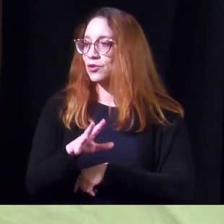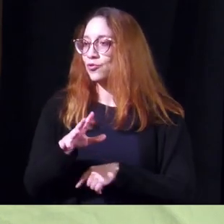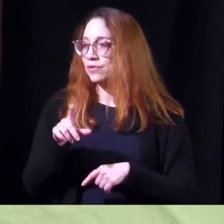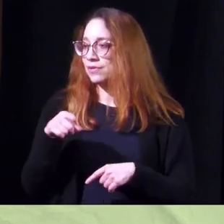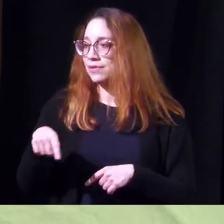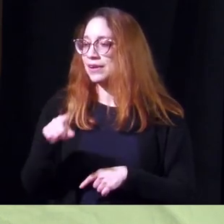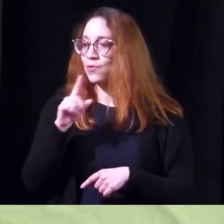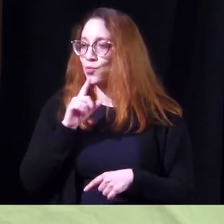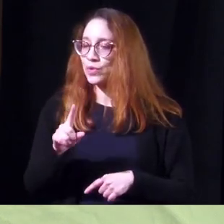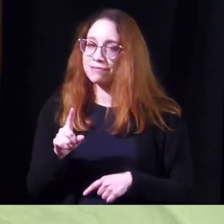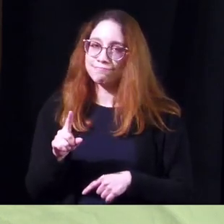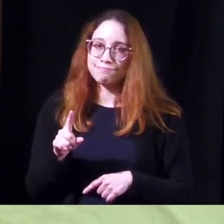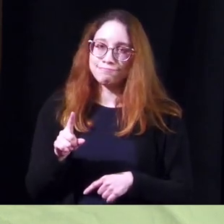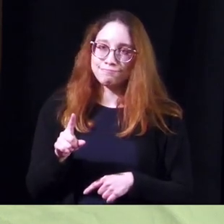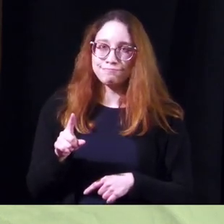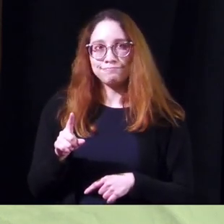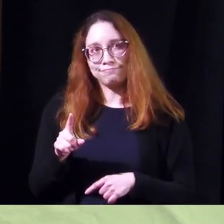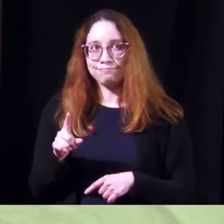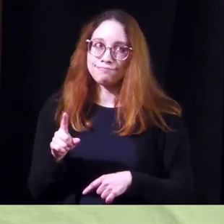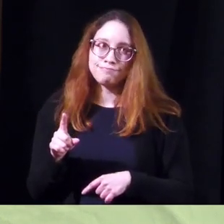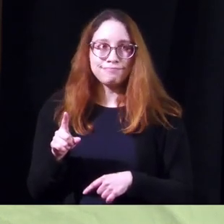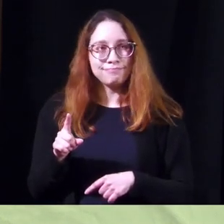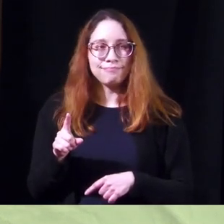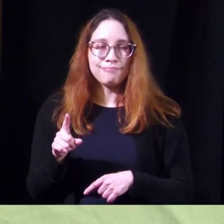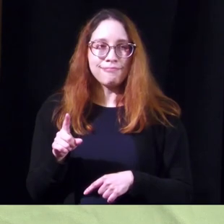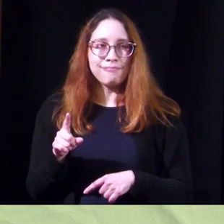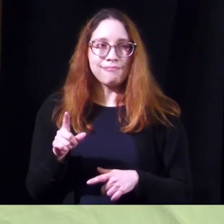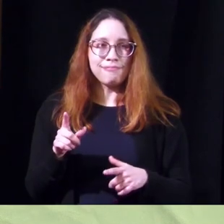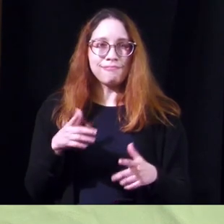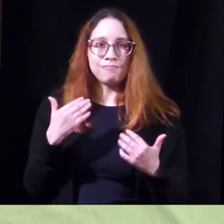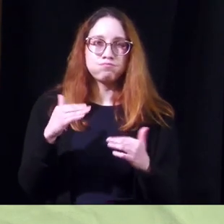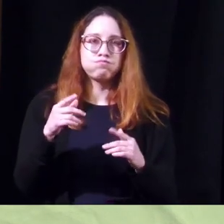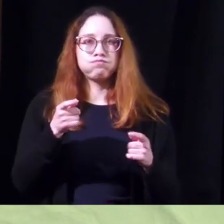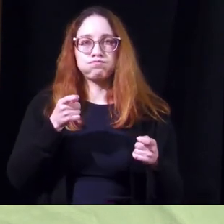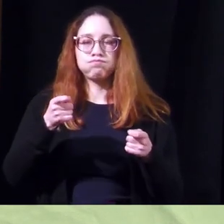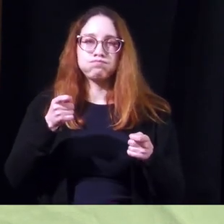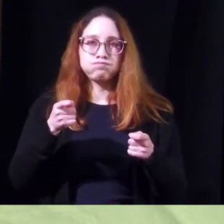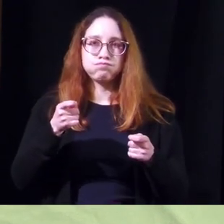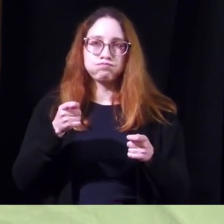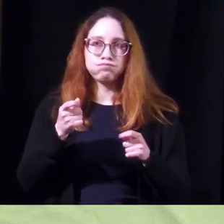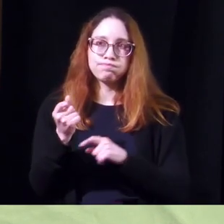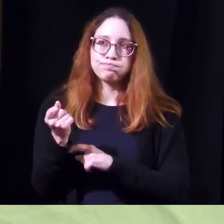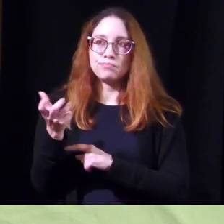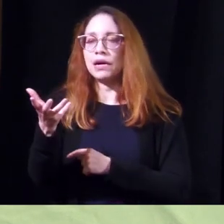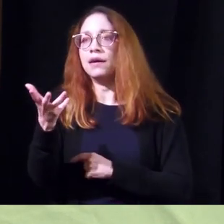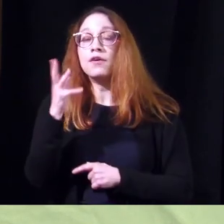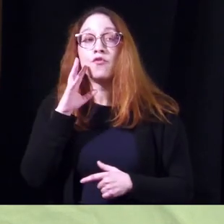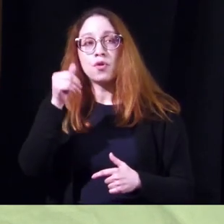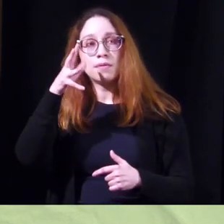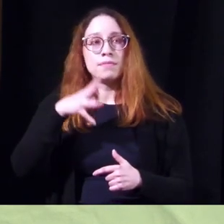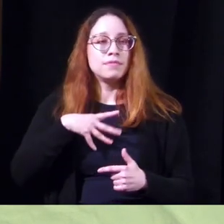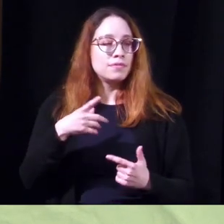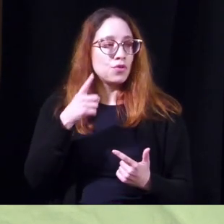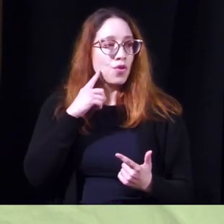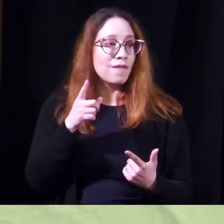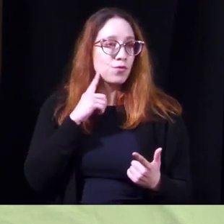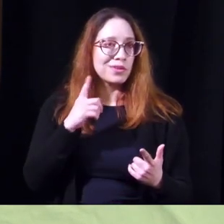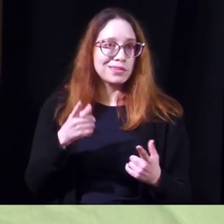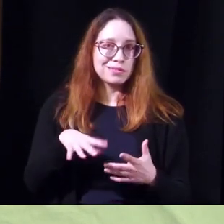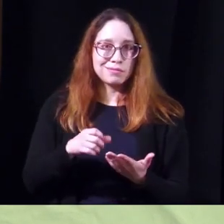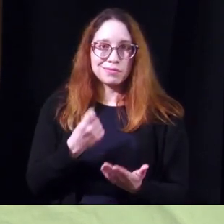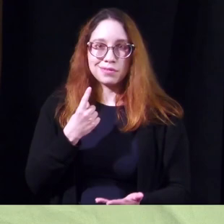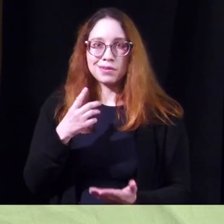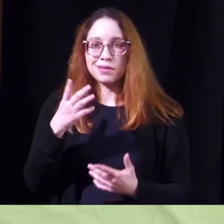which they actually um inhibit uh a climax and patients that take it for depression